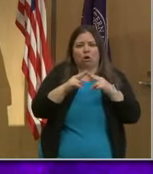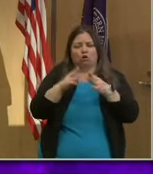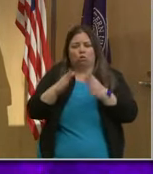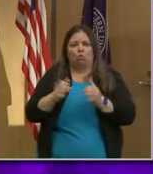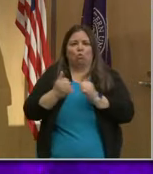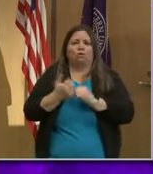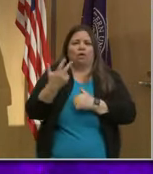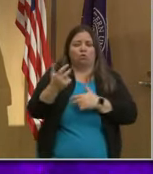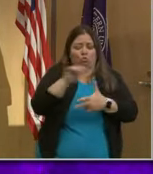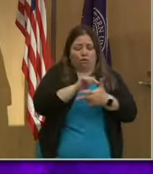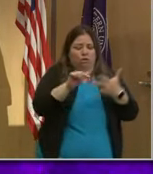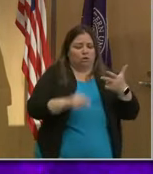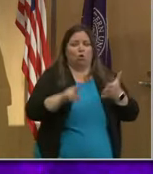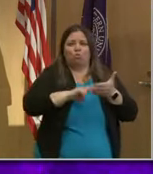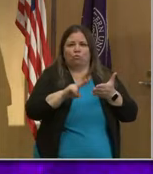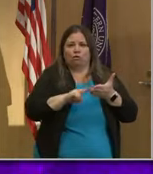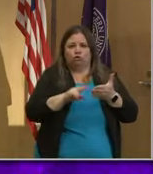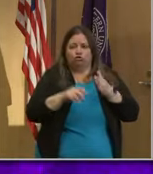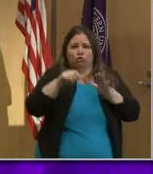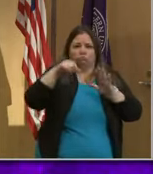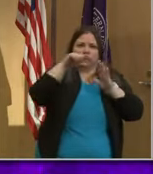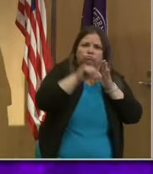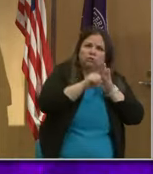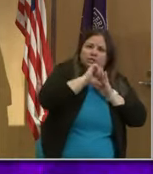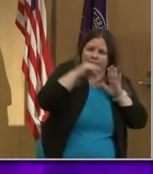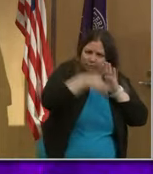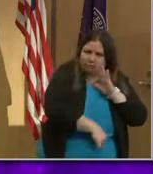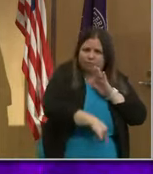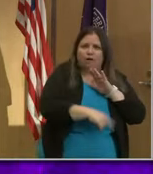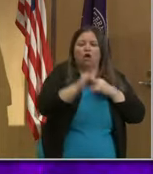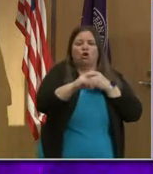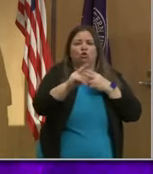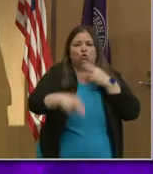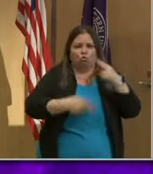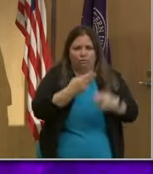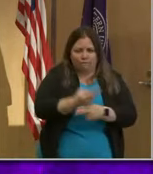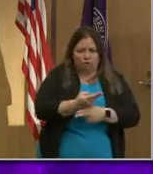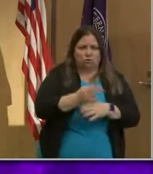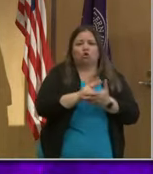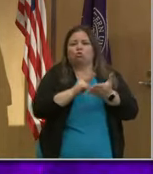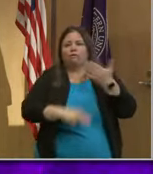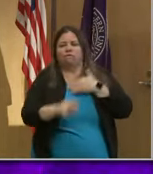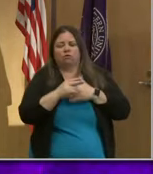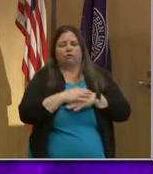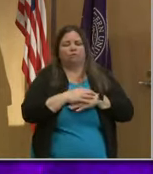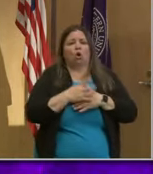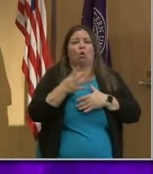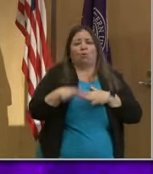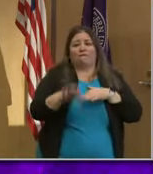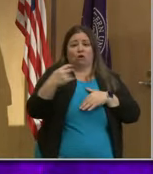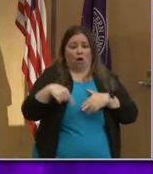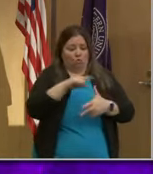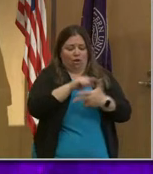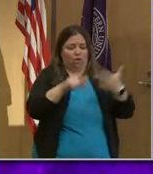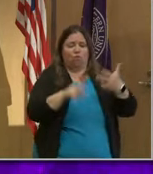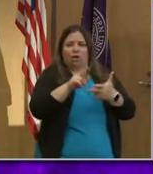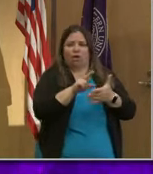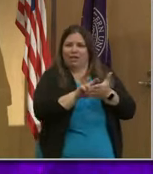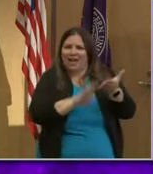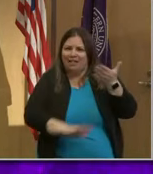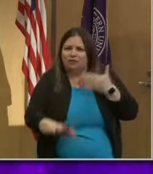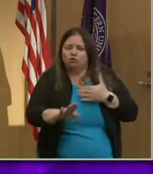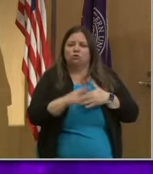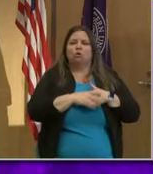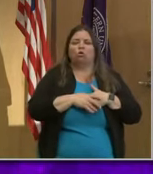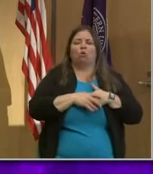research-intensive universities. So we found our three world-class institutions, came together, spent about